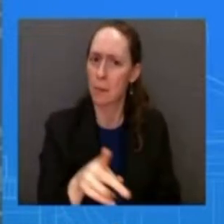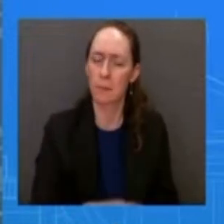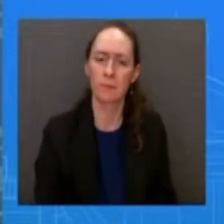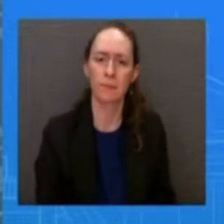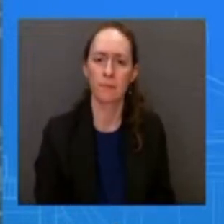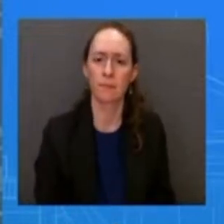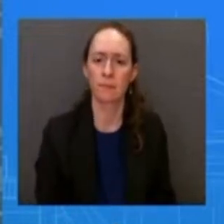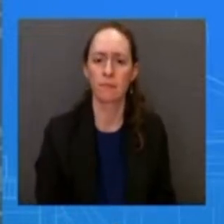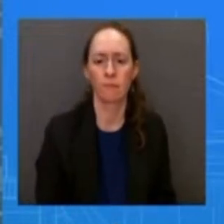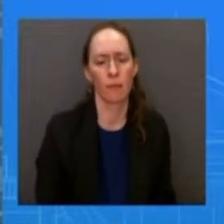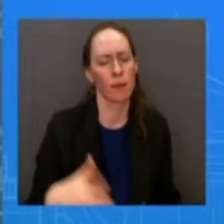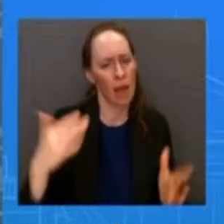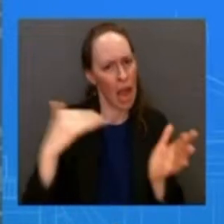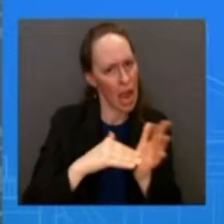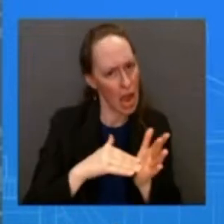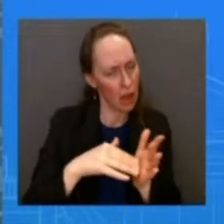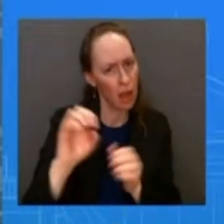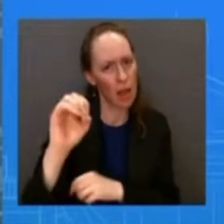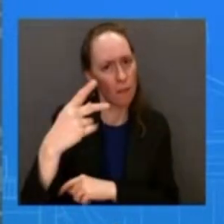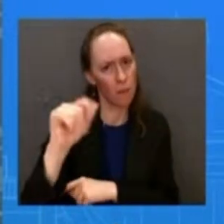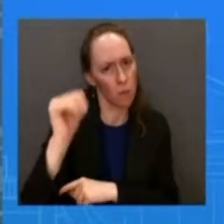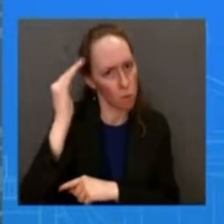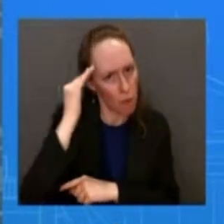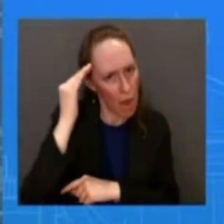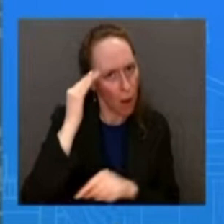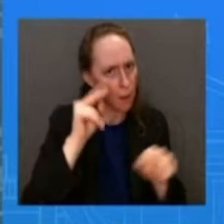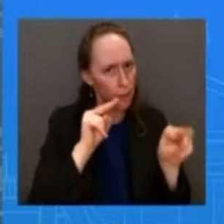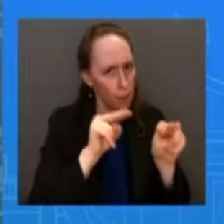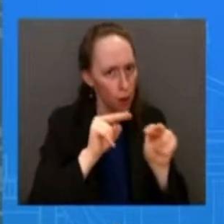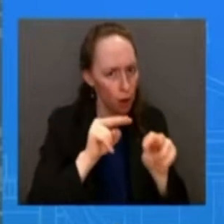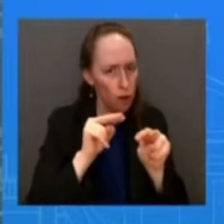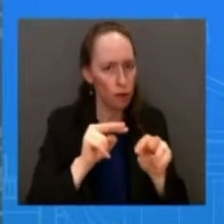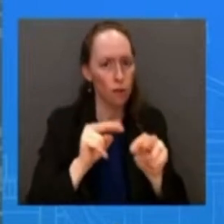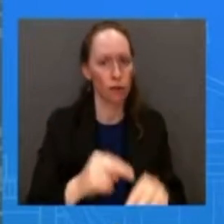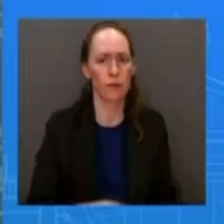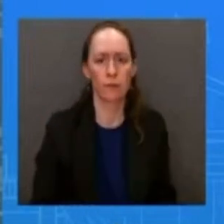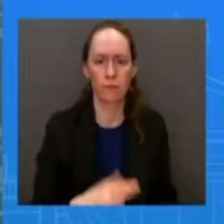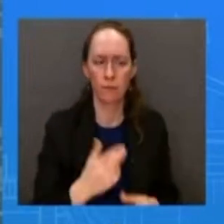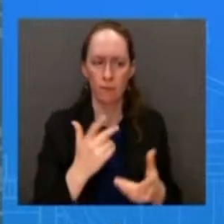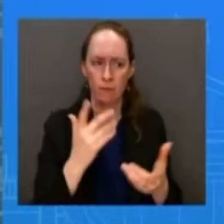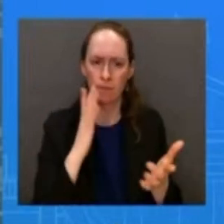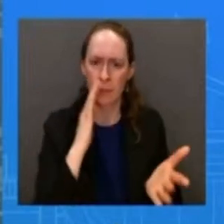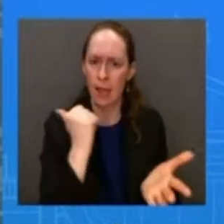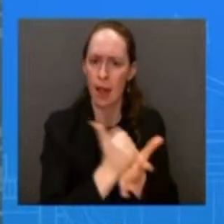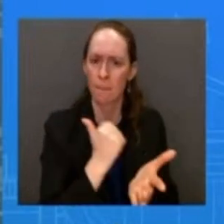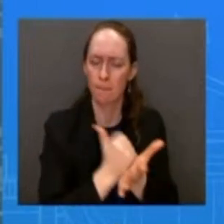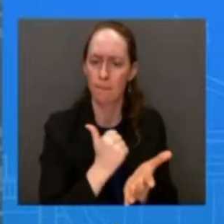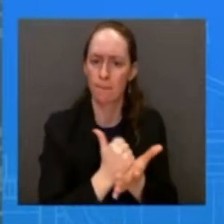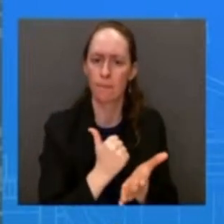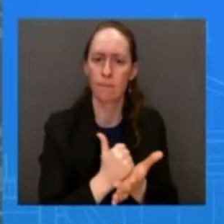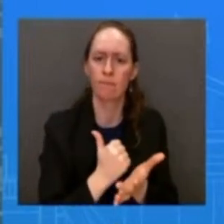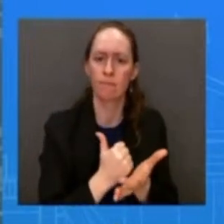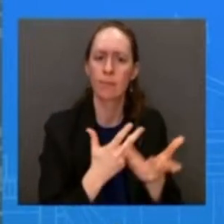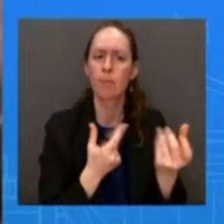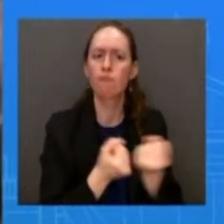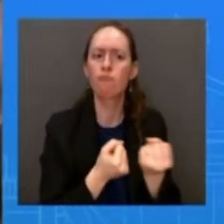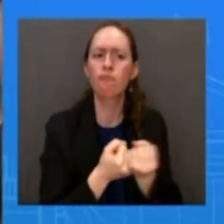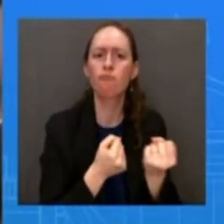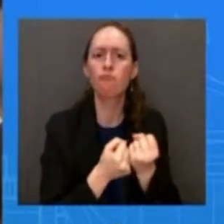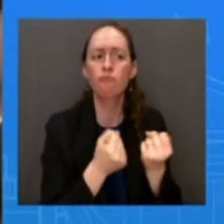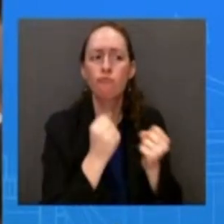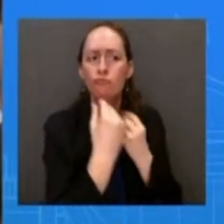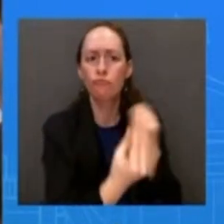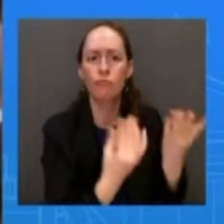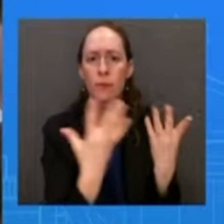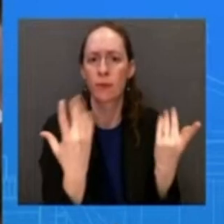best uh to uh to meet uh the community where to meet the needs i should say of the community so no concerns at this point about the way